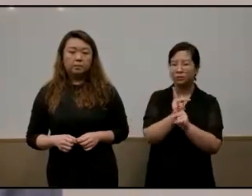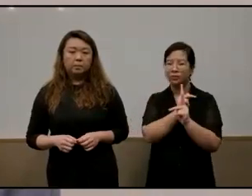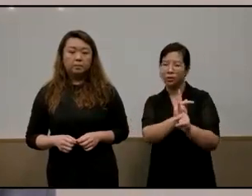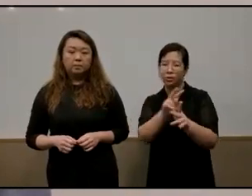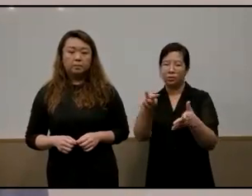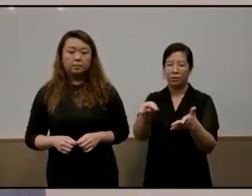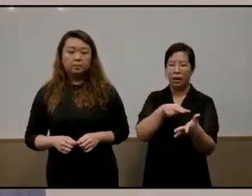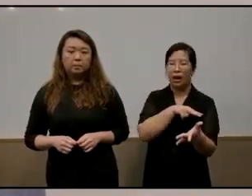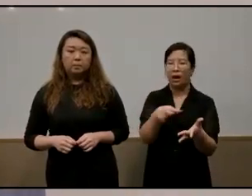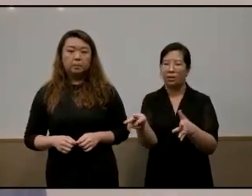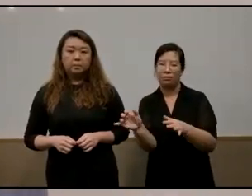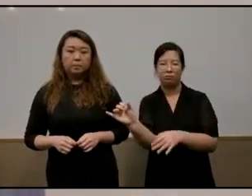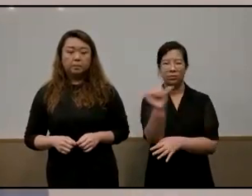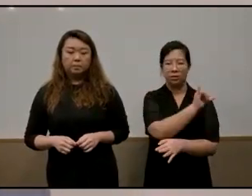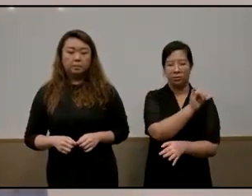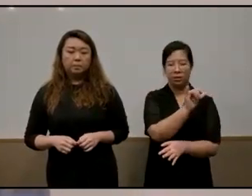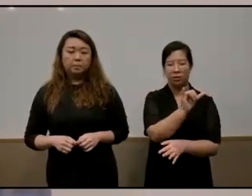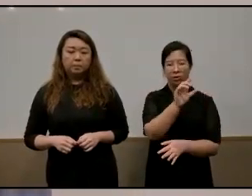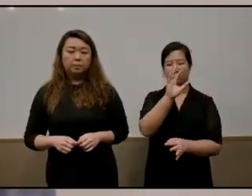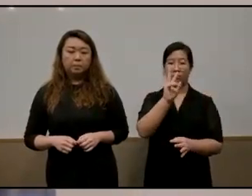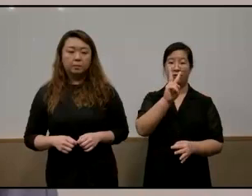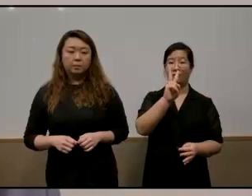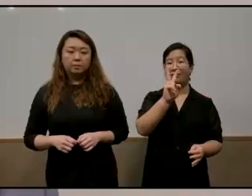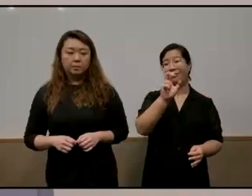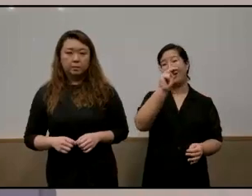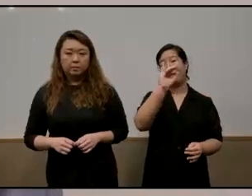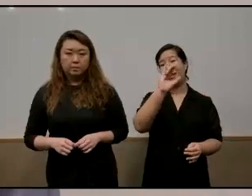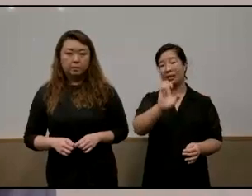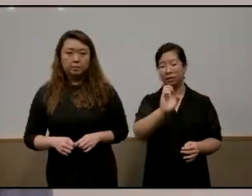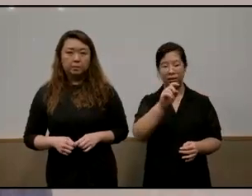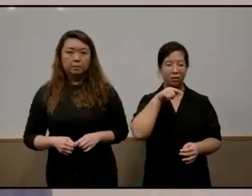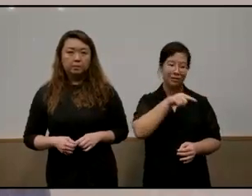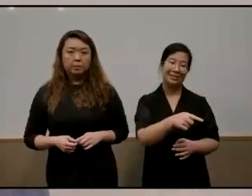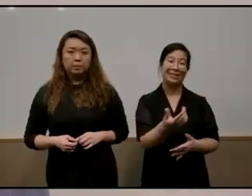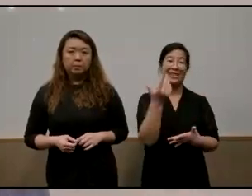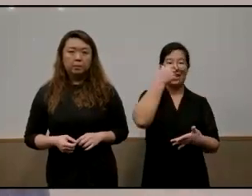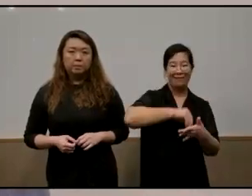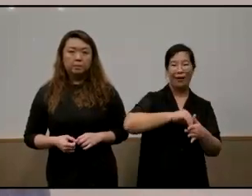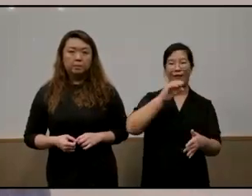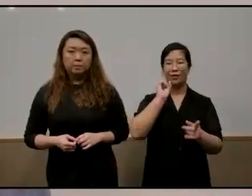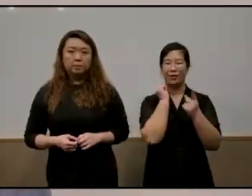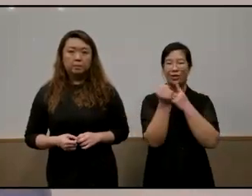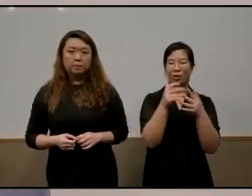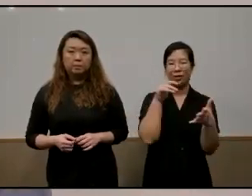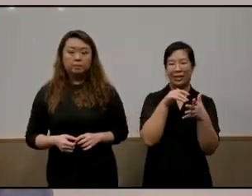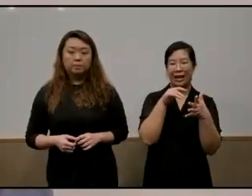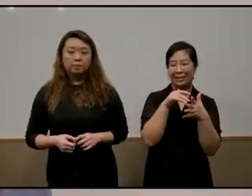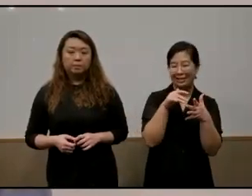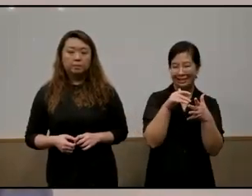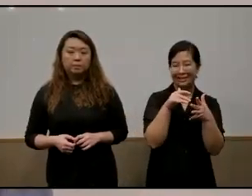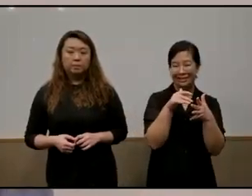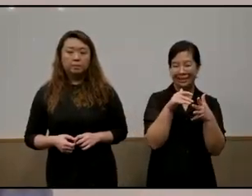of city states like venice which is part of our social studies syllabus now because it collapsed